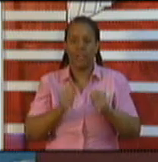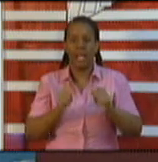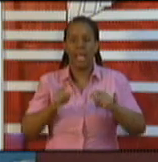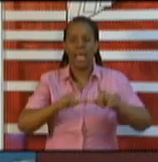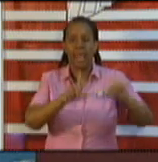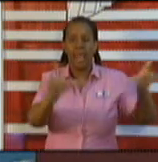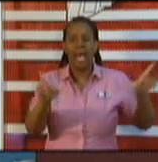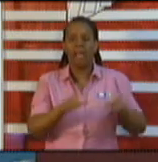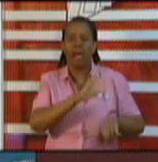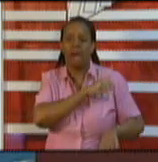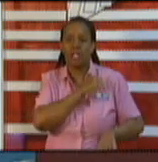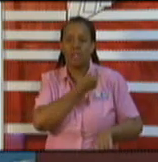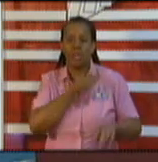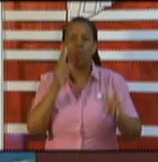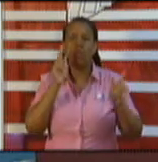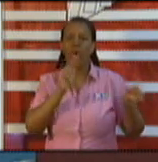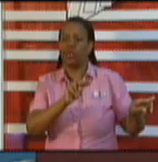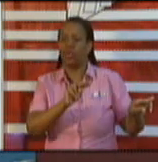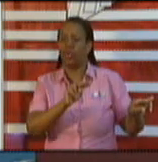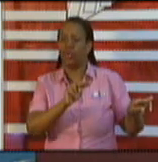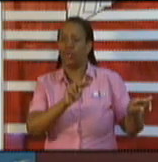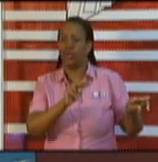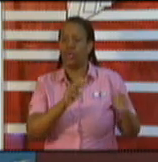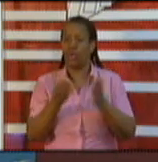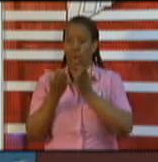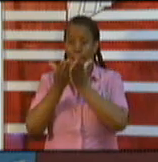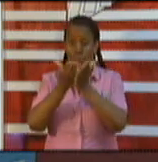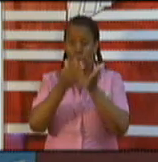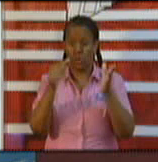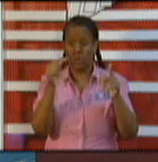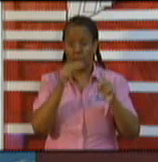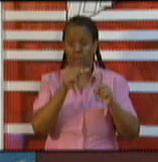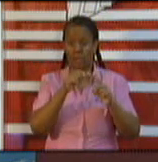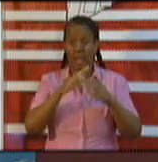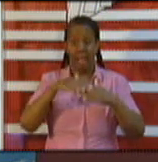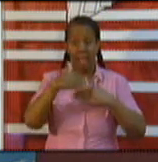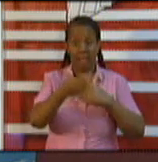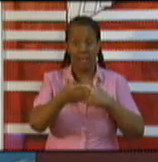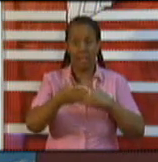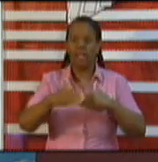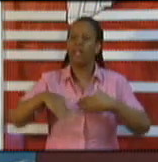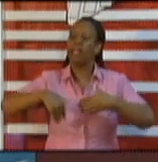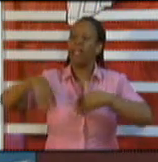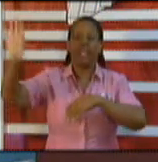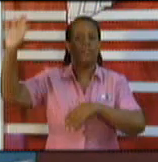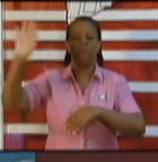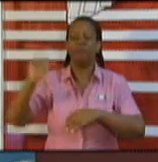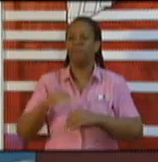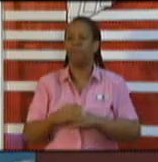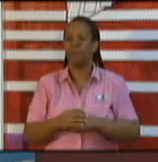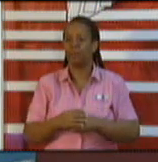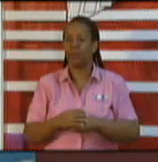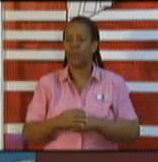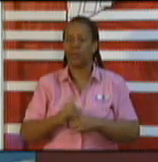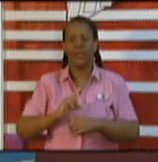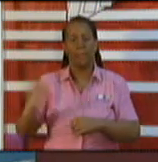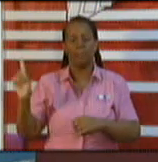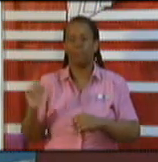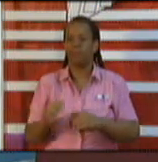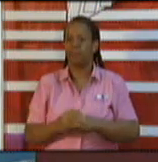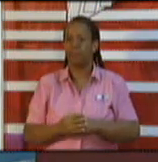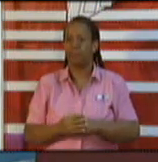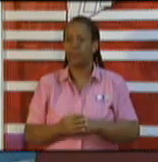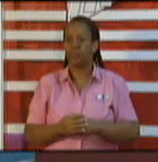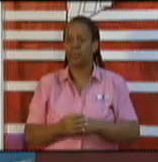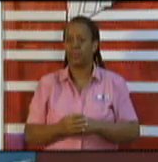cruise ship has to leave Trinidad waters on that particular date, otherwise we would have had the option to retain them on the vessel. This is to